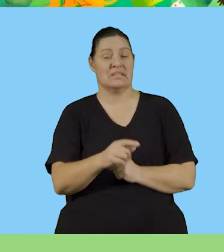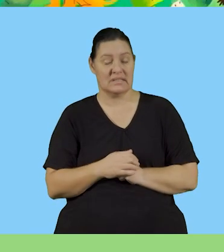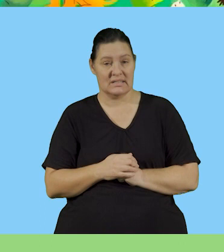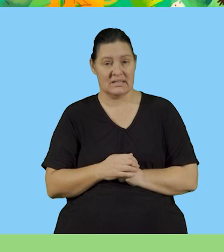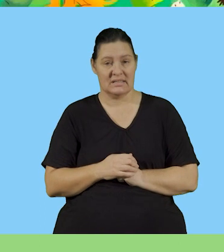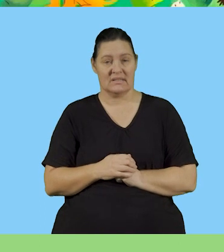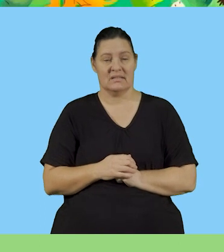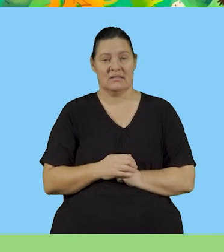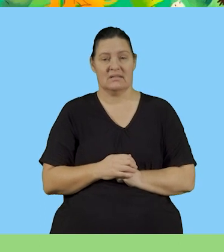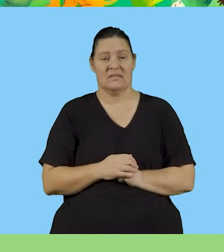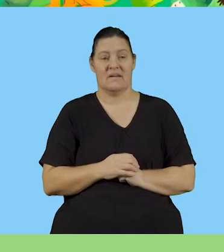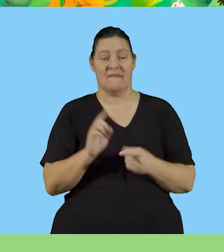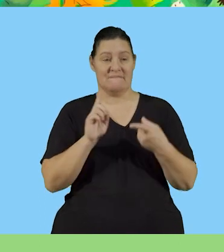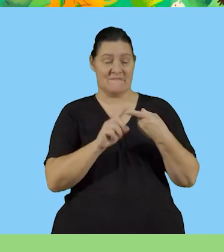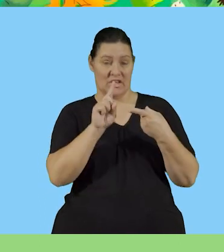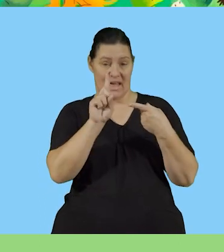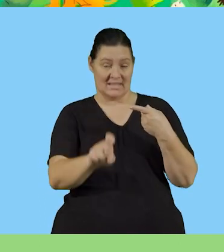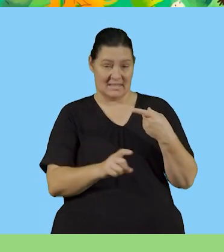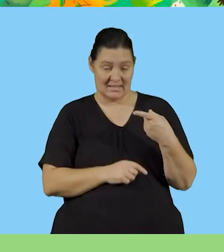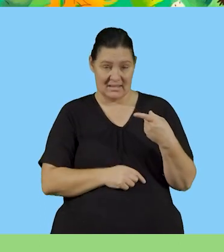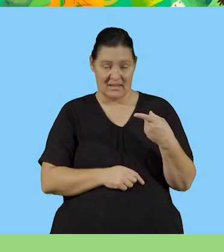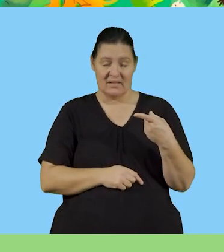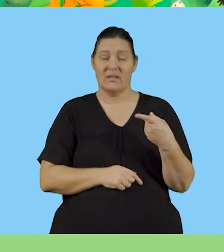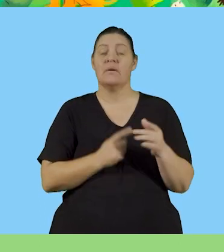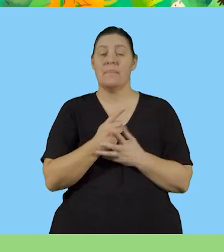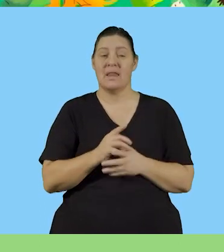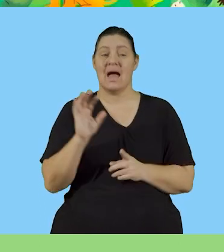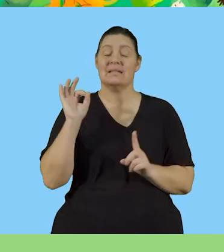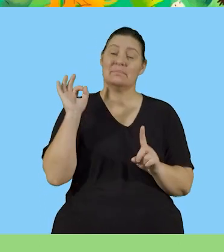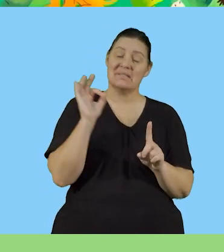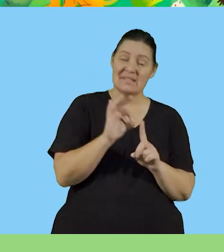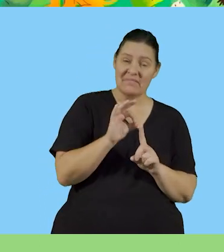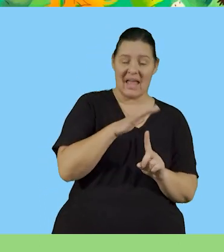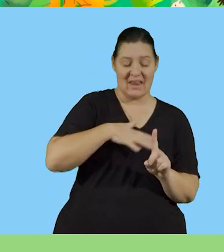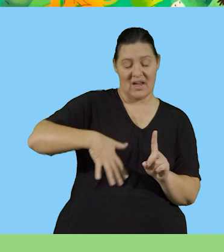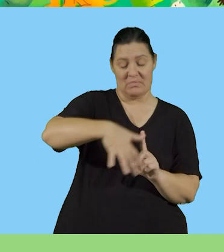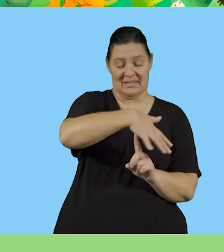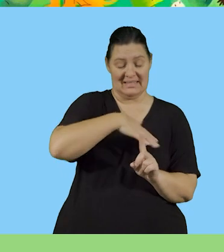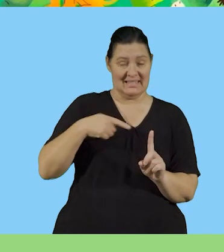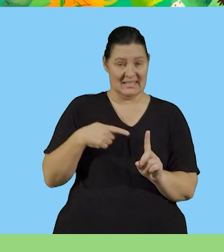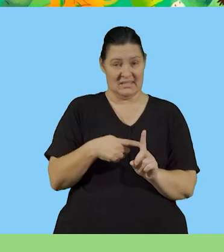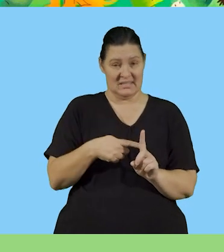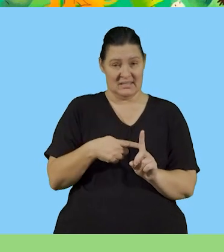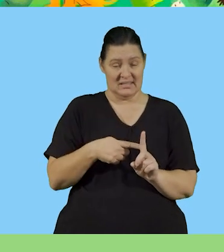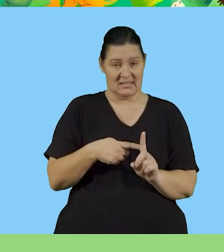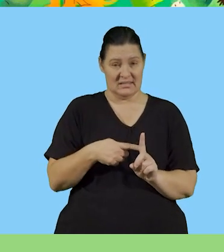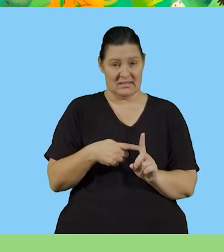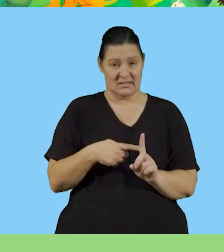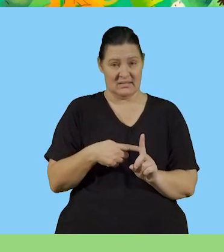So the first answer to our first question is a specific environment